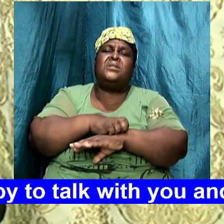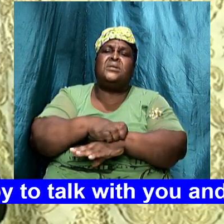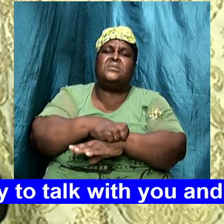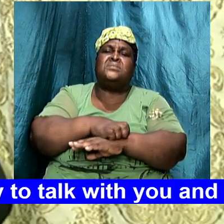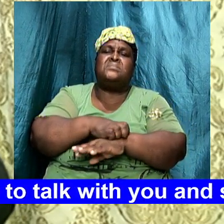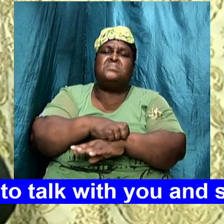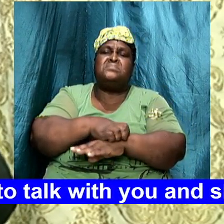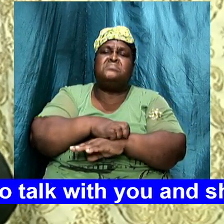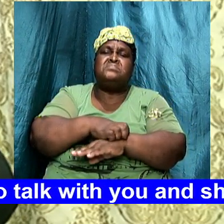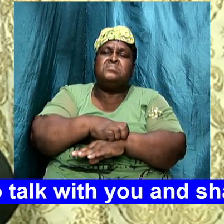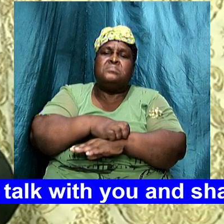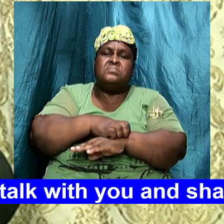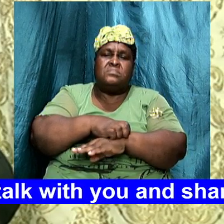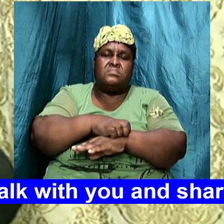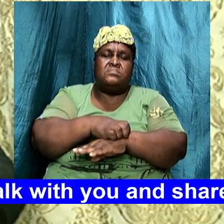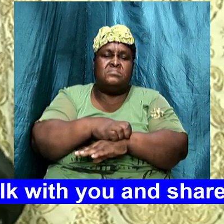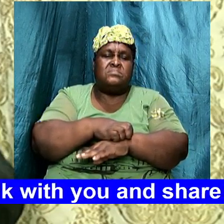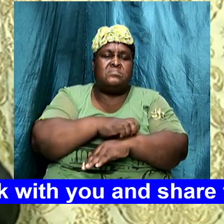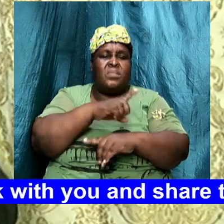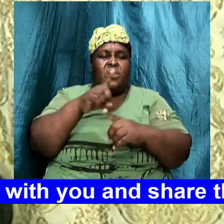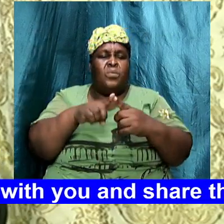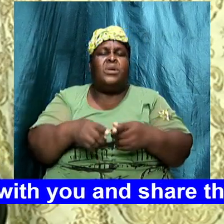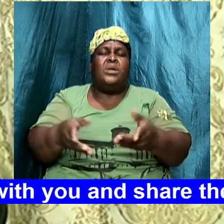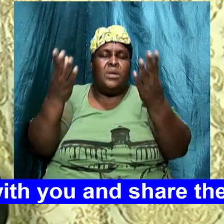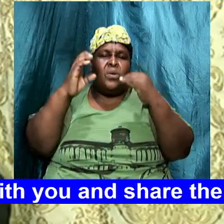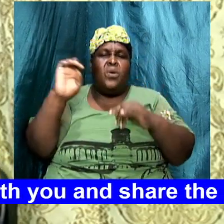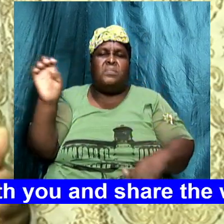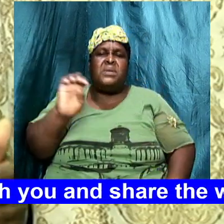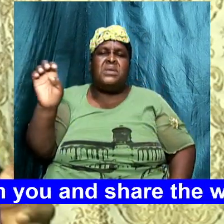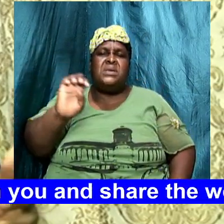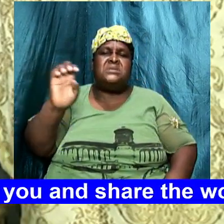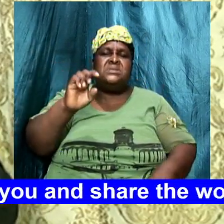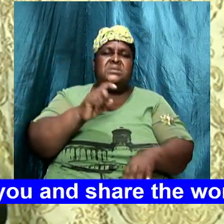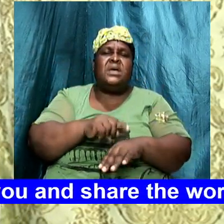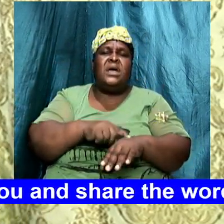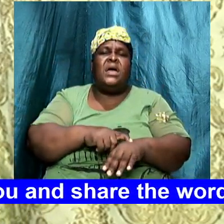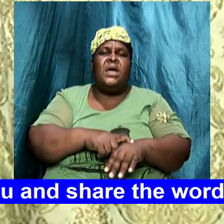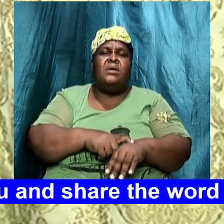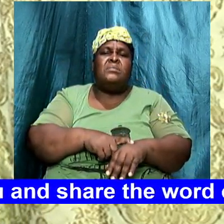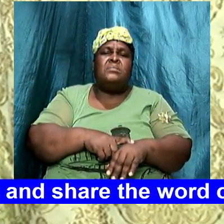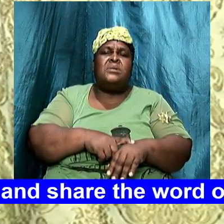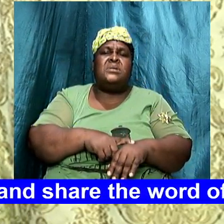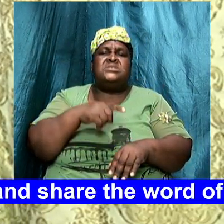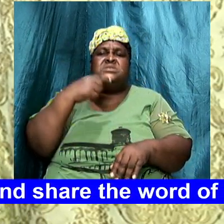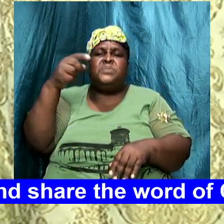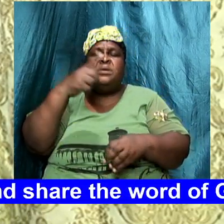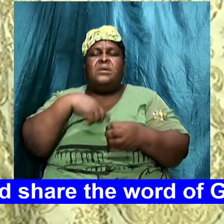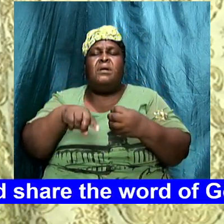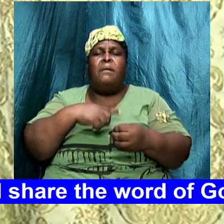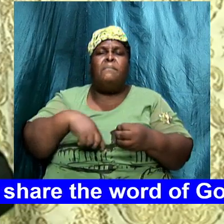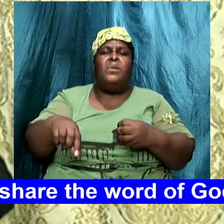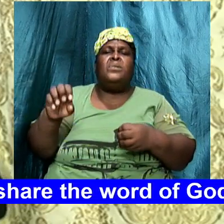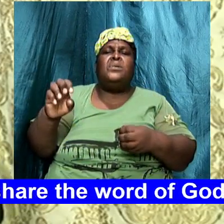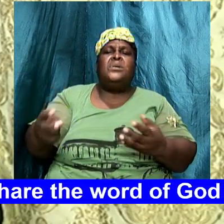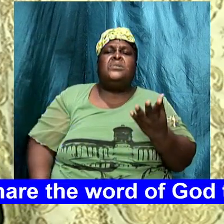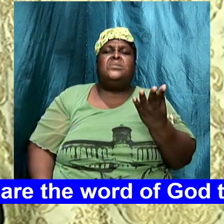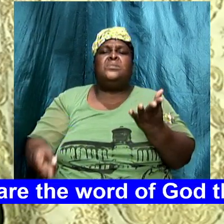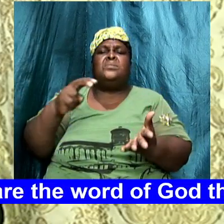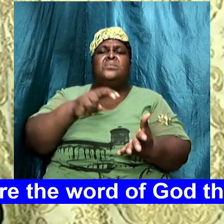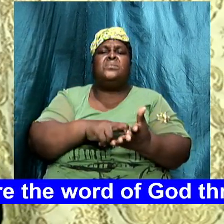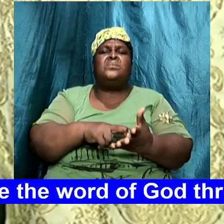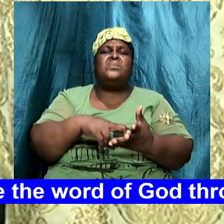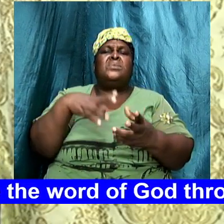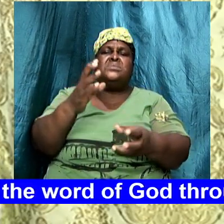because you know when it comes Easter time they talk about the resurrection so they want to get an idea of folks